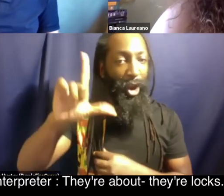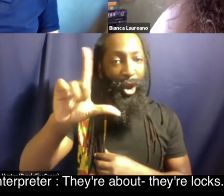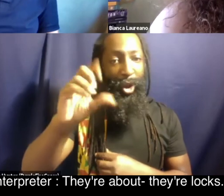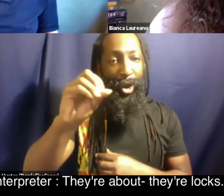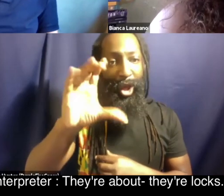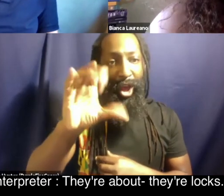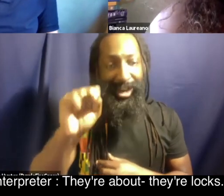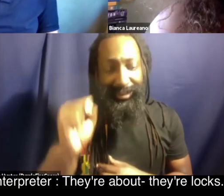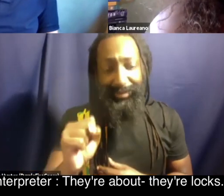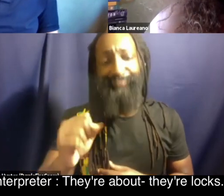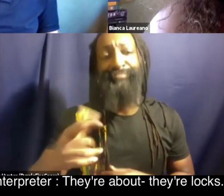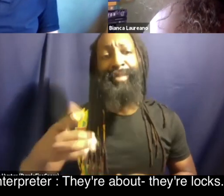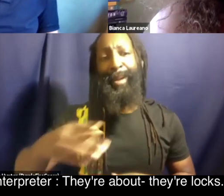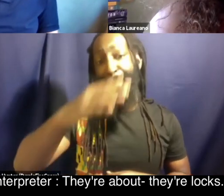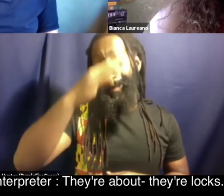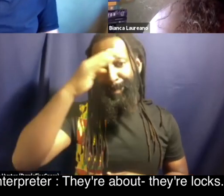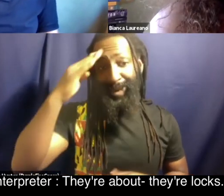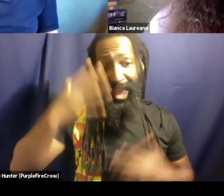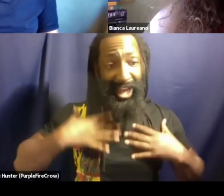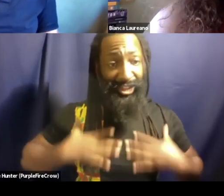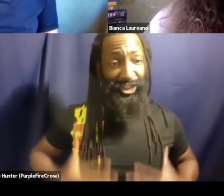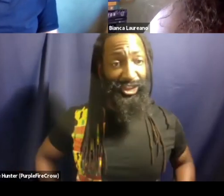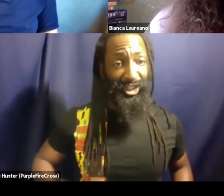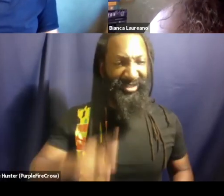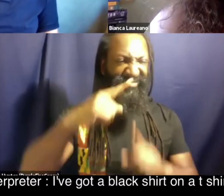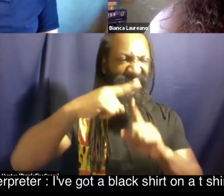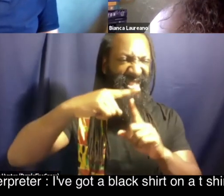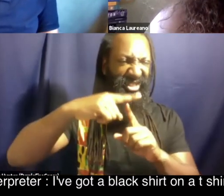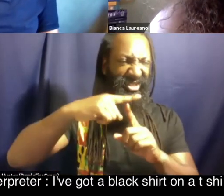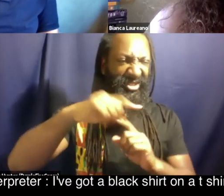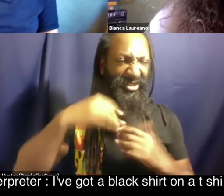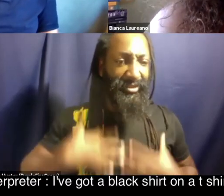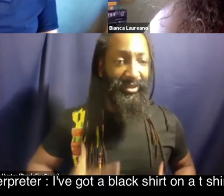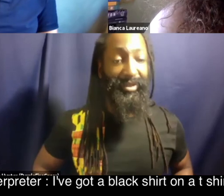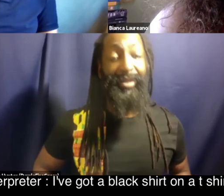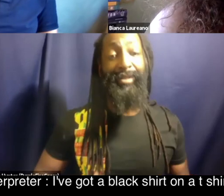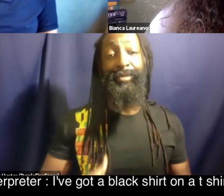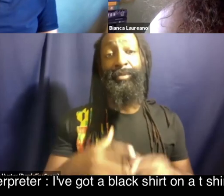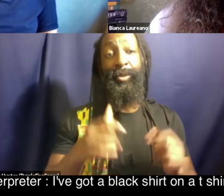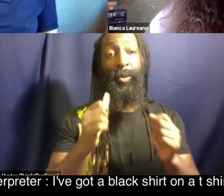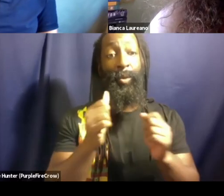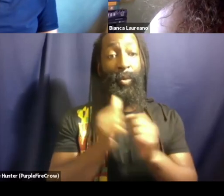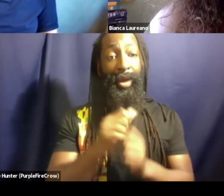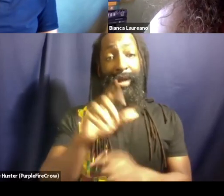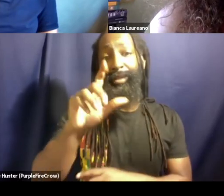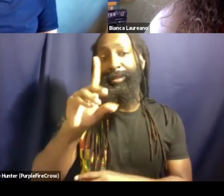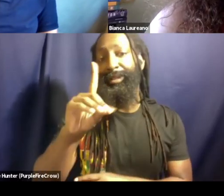they're about uh they're locks i've got a black shirt on a t-shirt